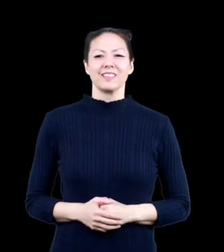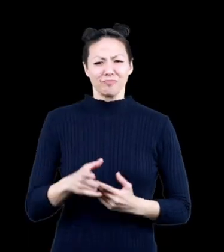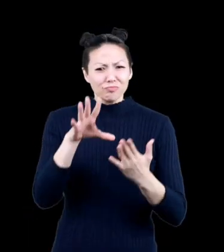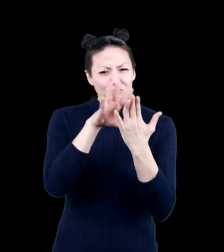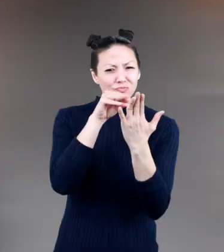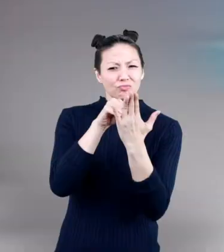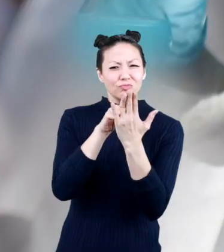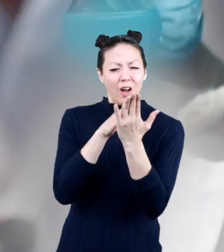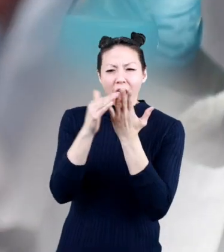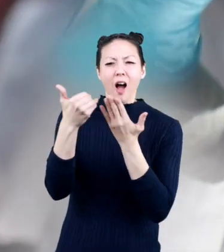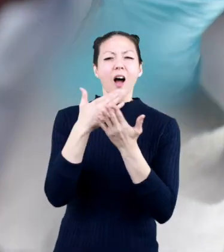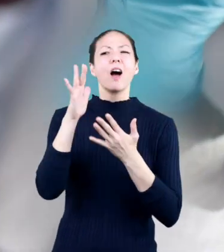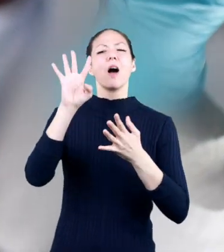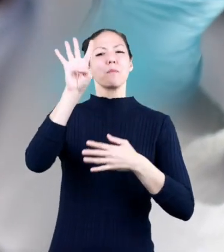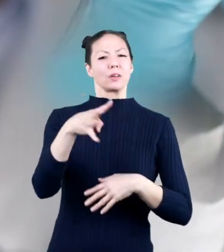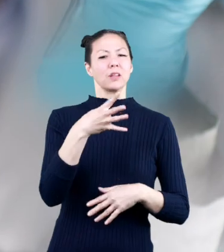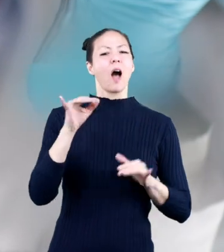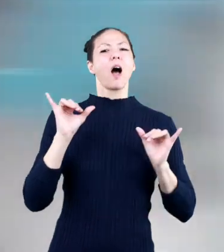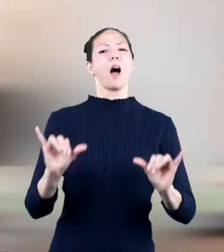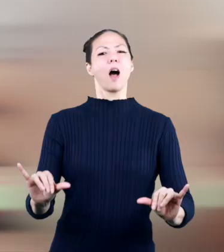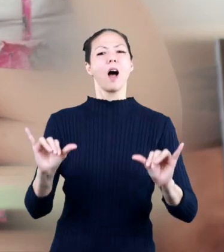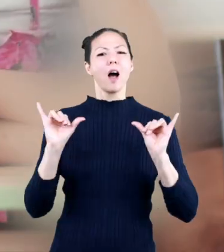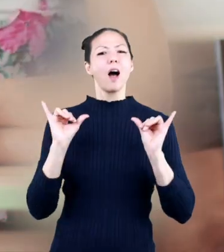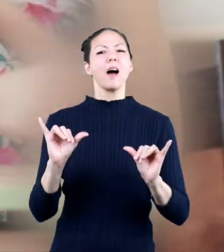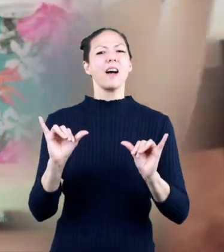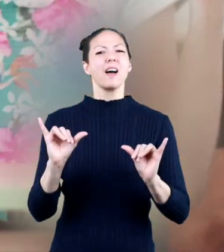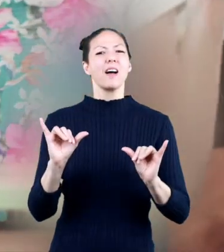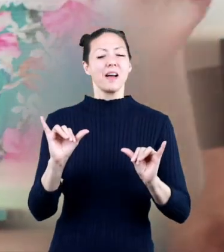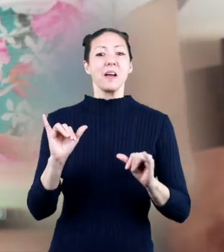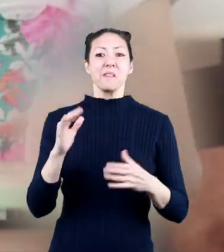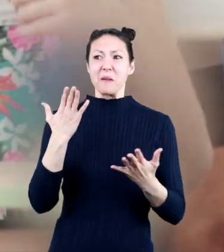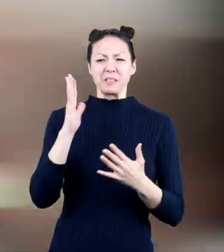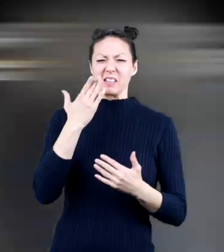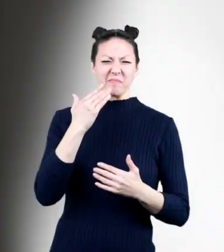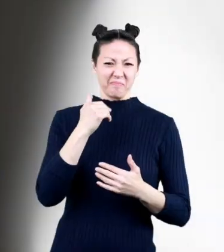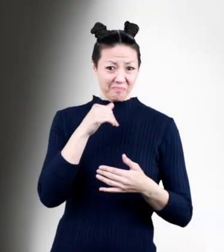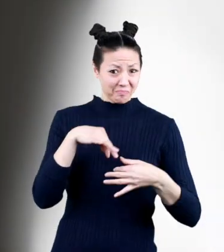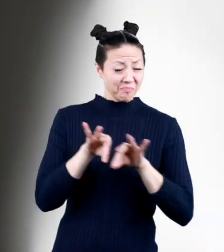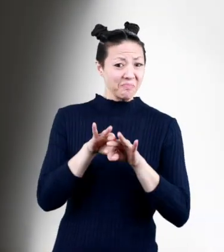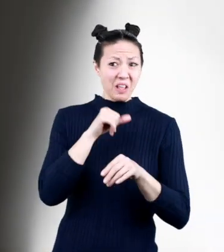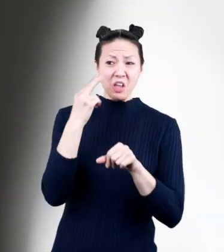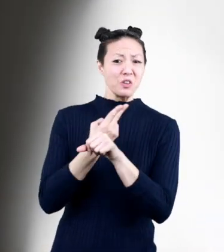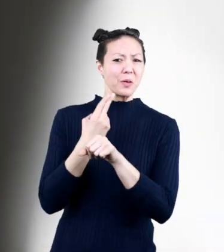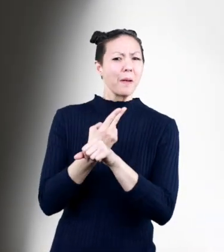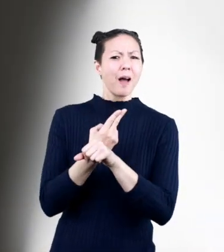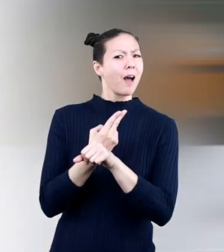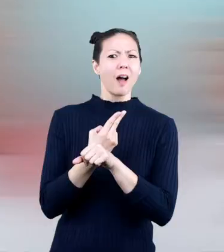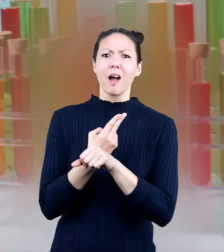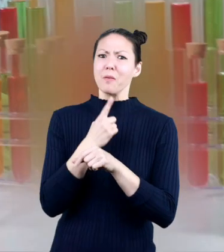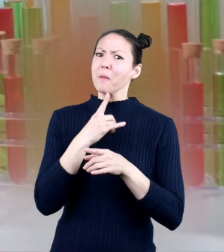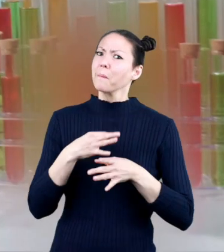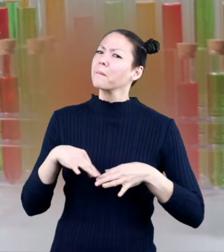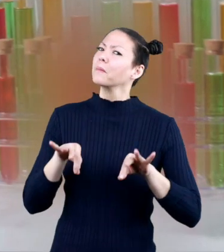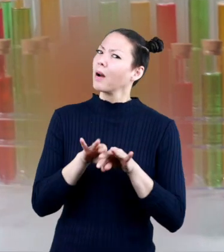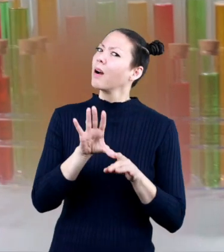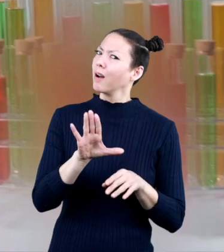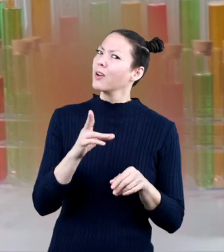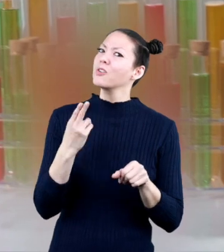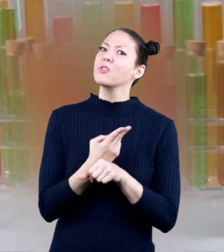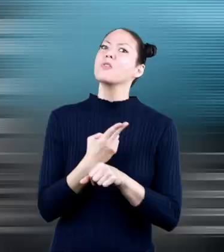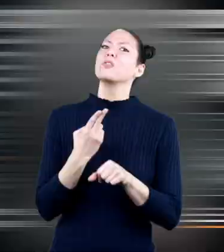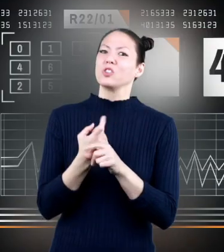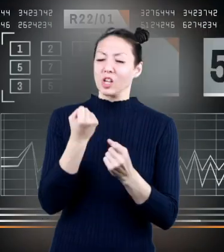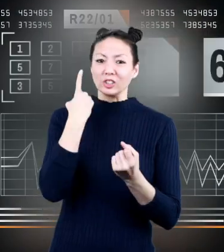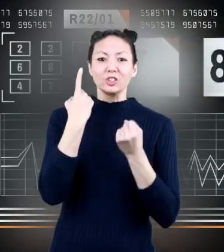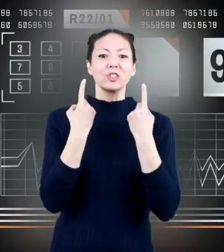though learning and understanding the periodic table of elements might not seem super useful to you today it is an important part